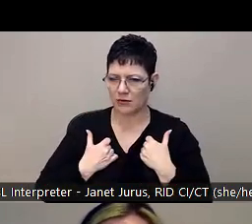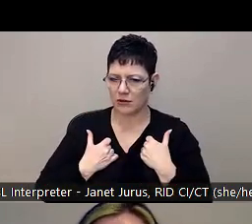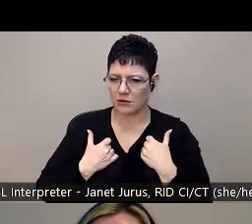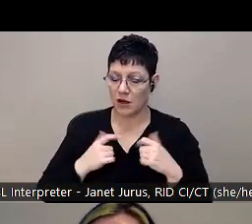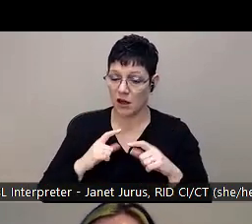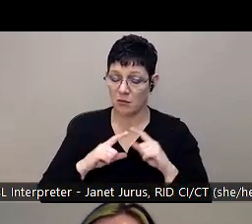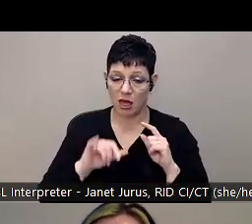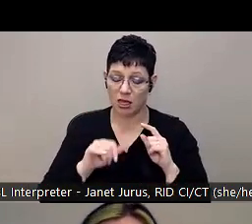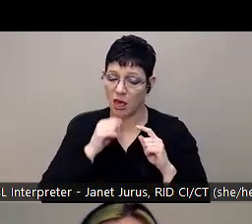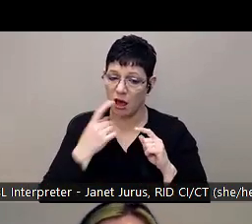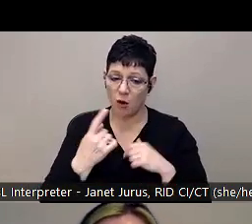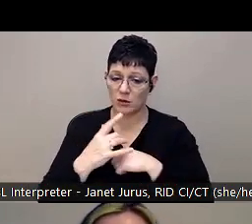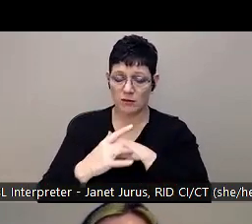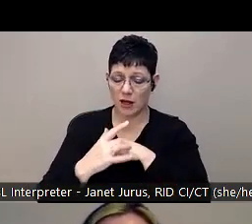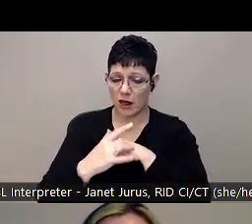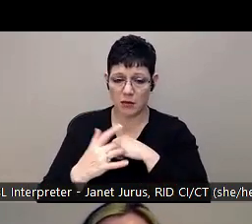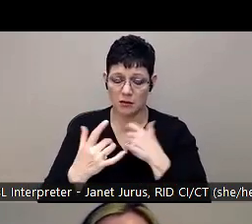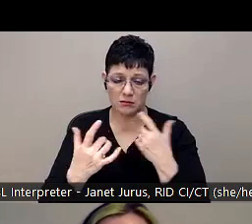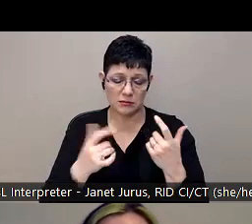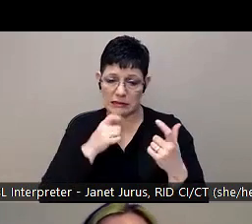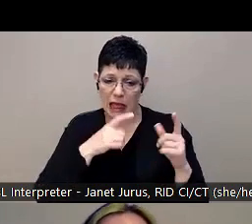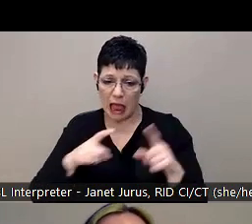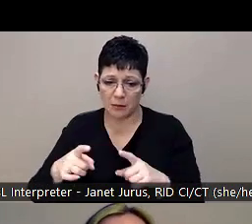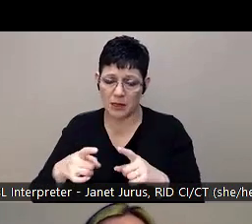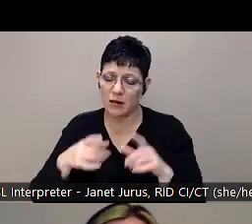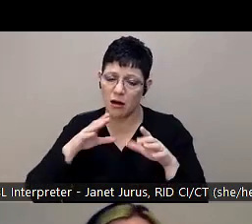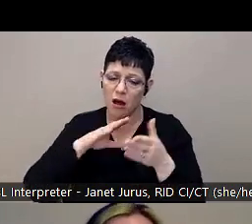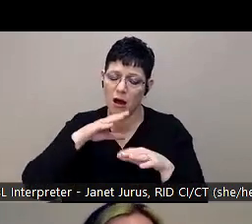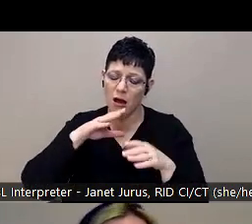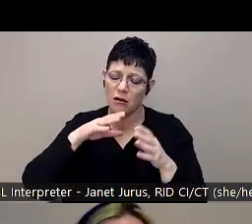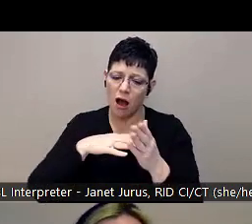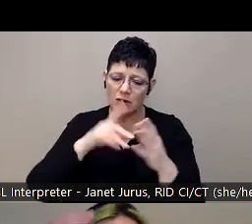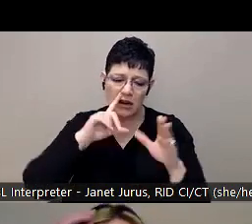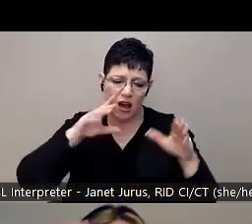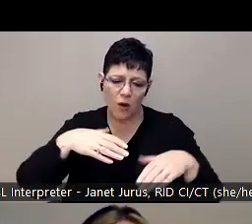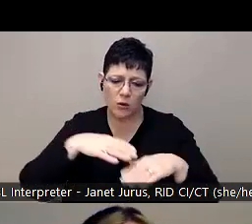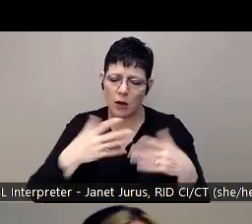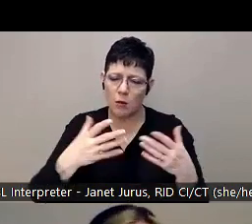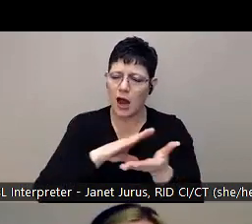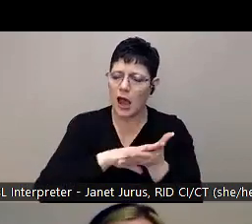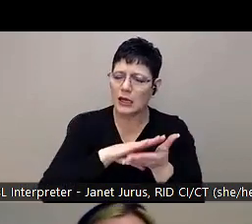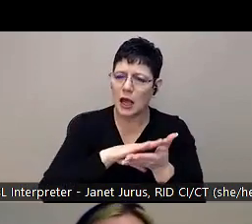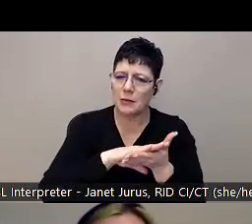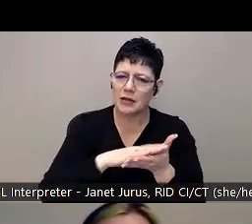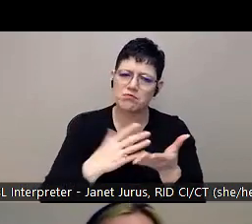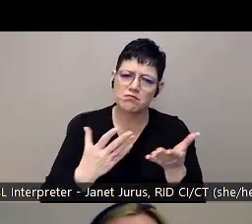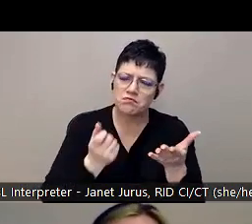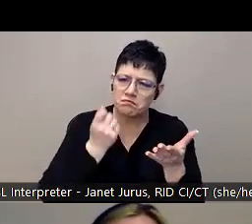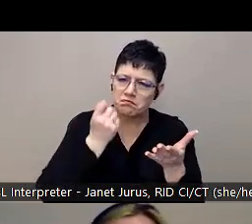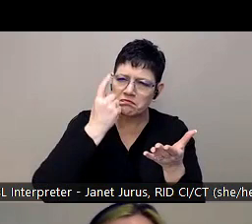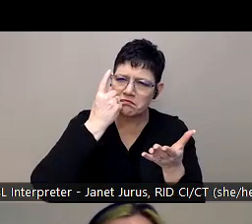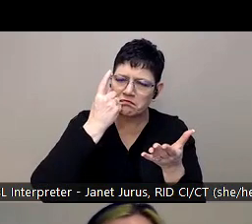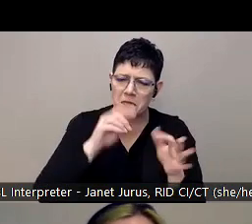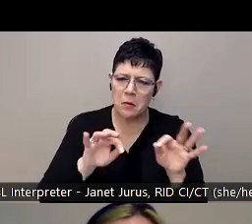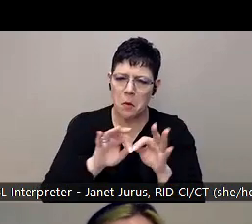reality. A lot of times the focus is really heavy on the academics, and that's just how it is. And